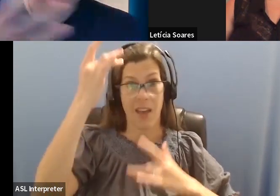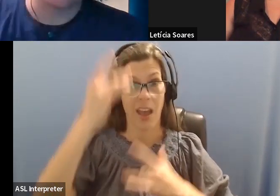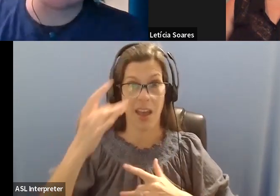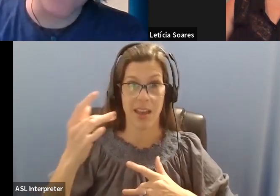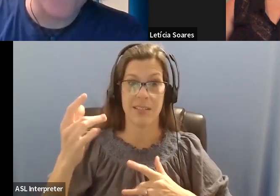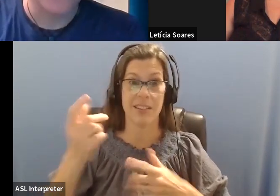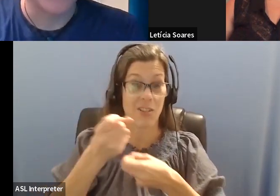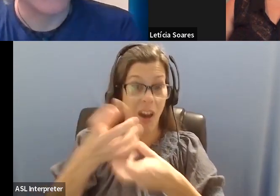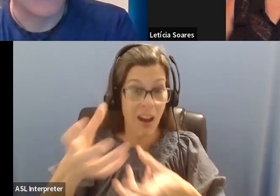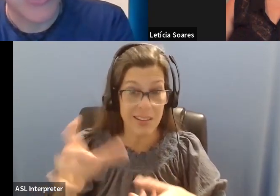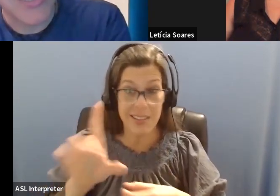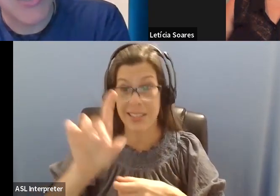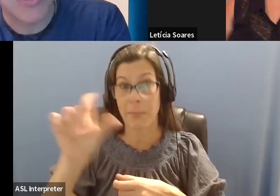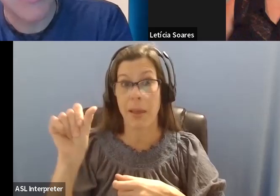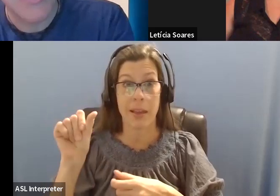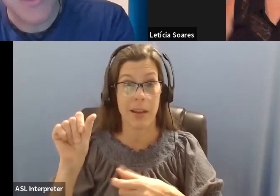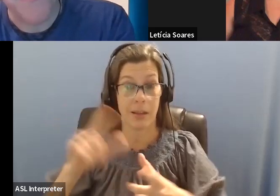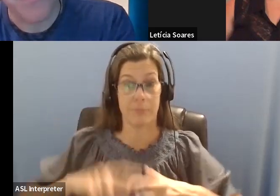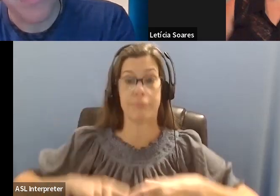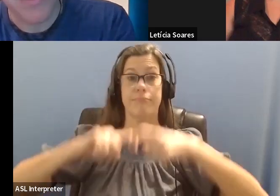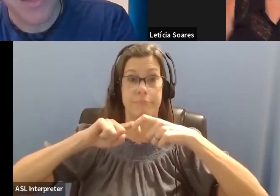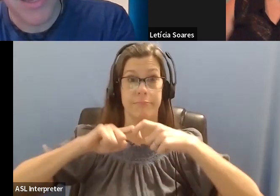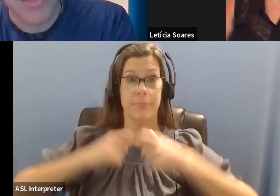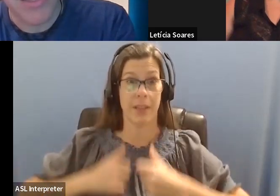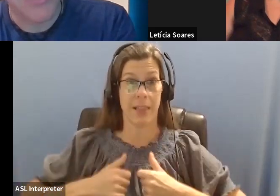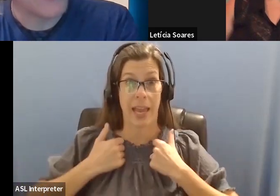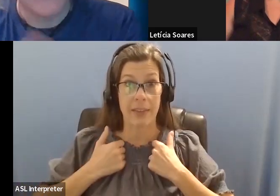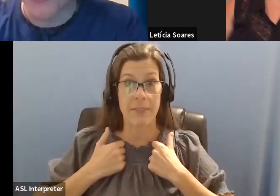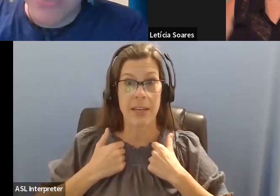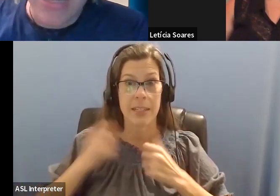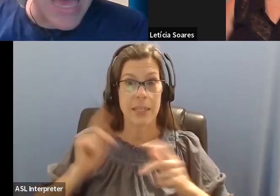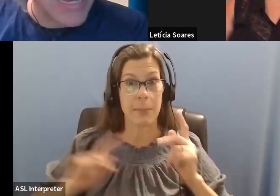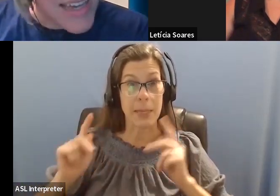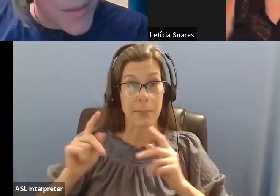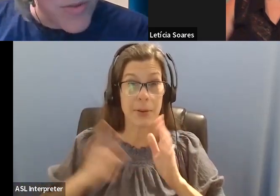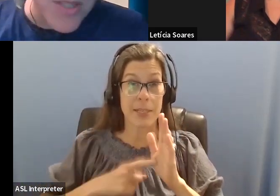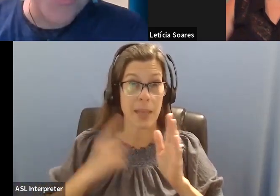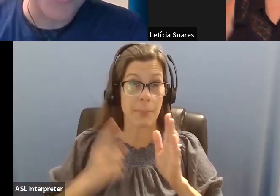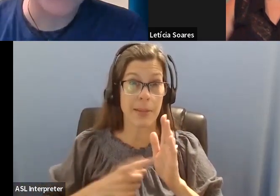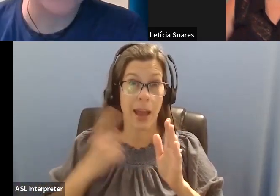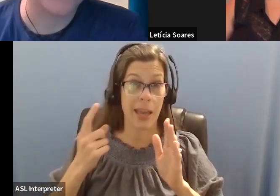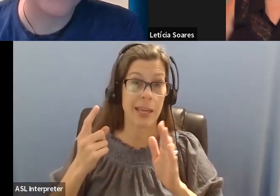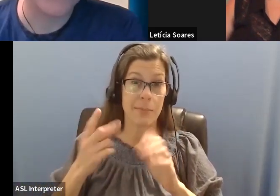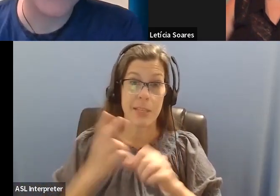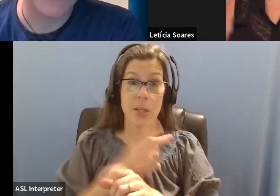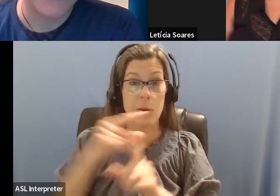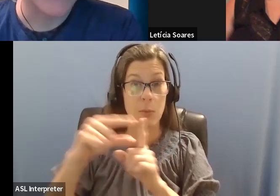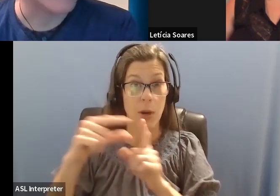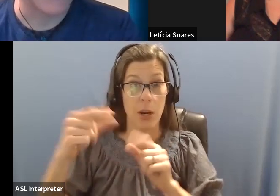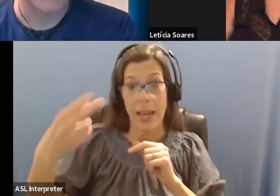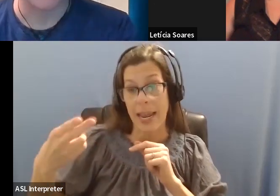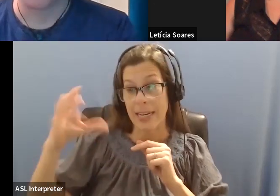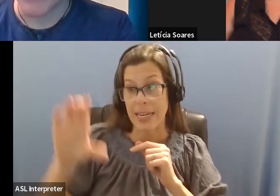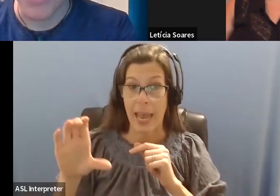language is always evolving and things are changing. Um, I know historically handicapped was a word that's often used. And